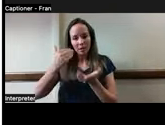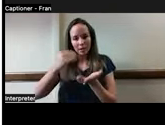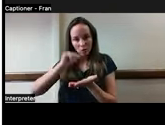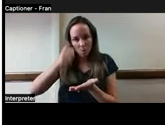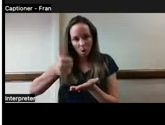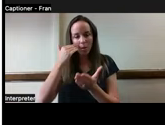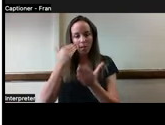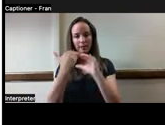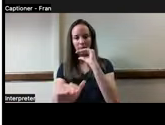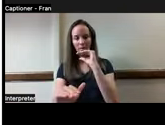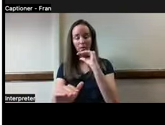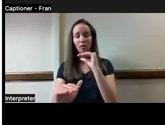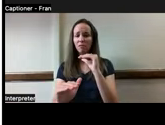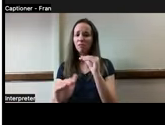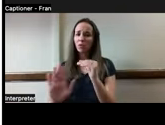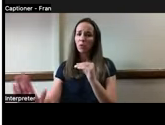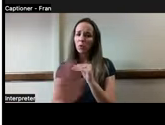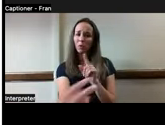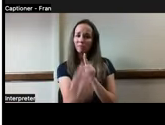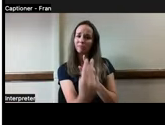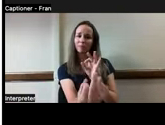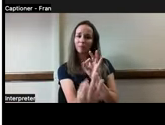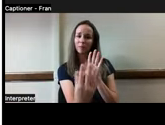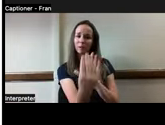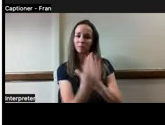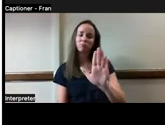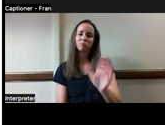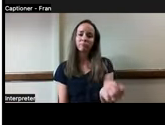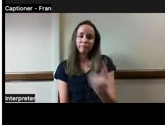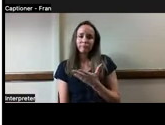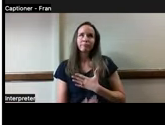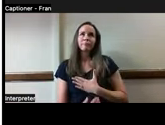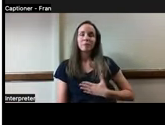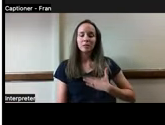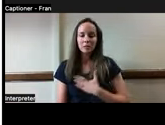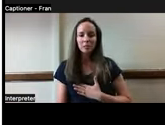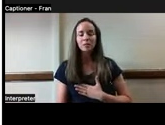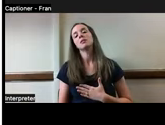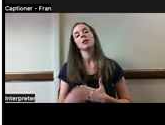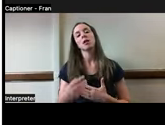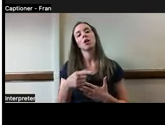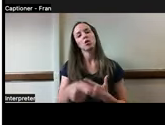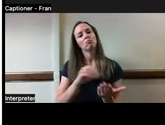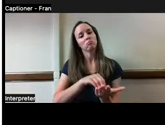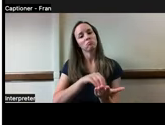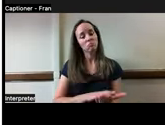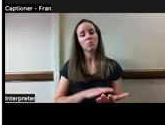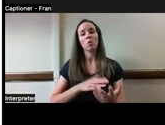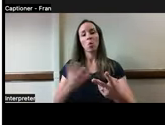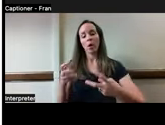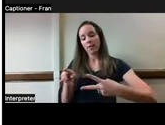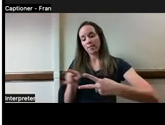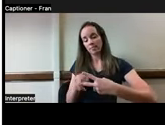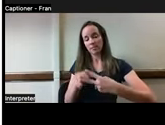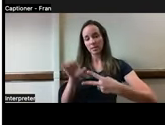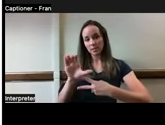look forward to getting your feedback on the training, and that is also where you will indicate if you are in need of CRC